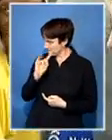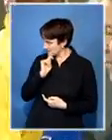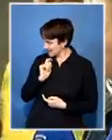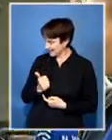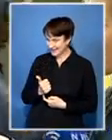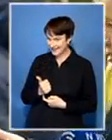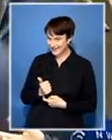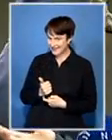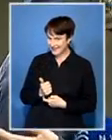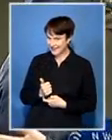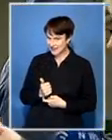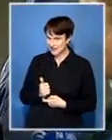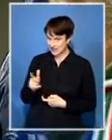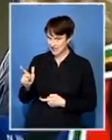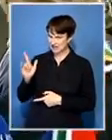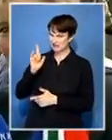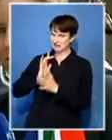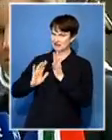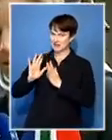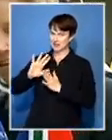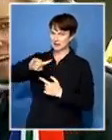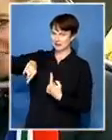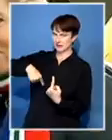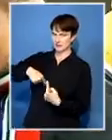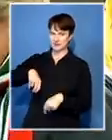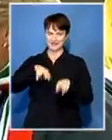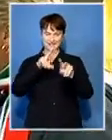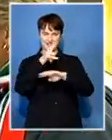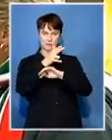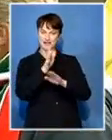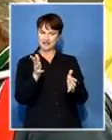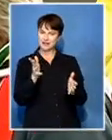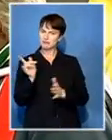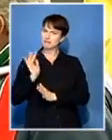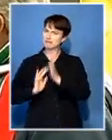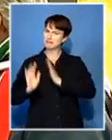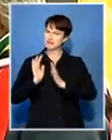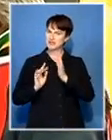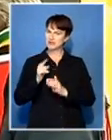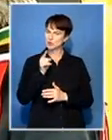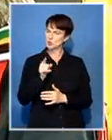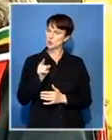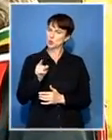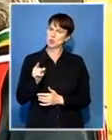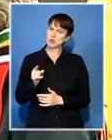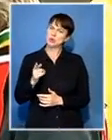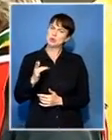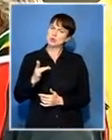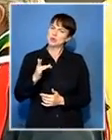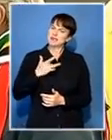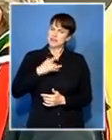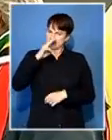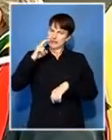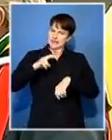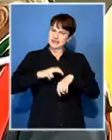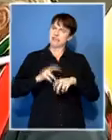morning um could you just share with us just just turn this way and have a look at the camera there what are some of the things what are the changes that you